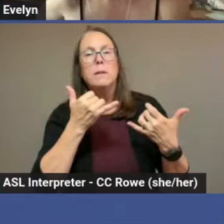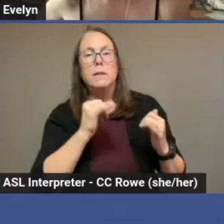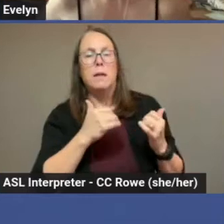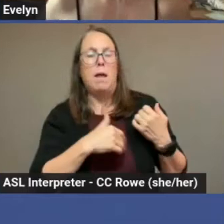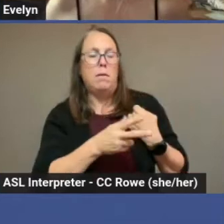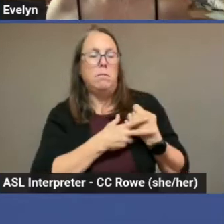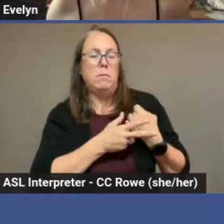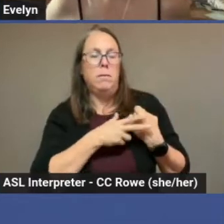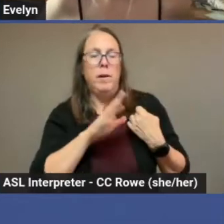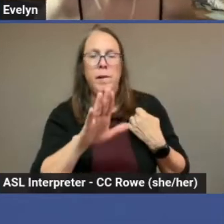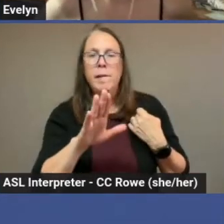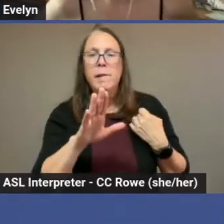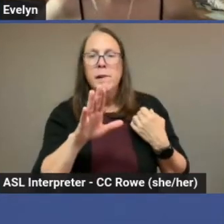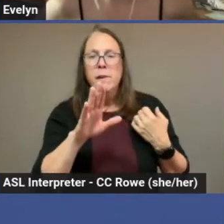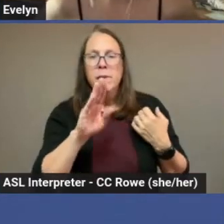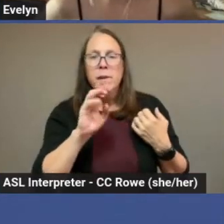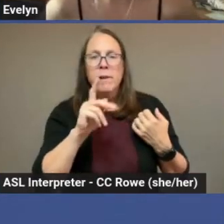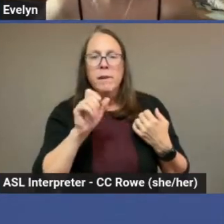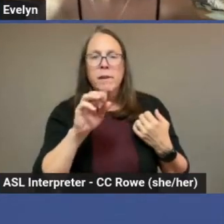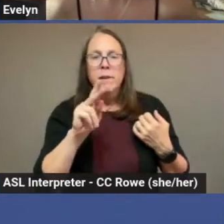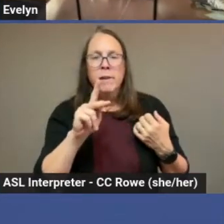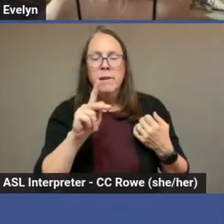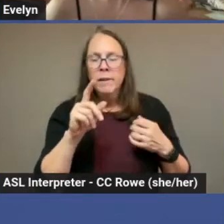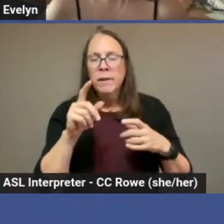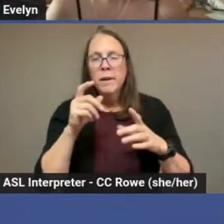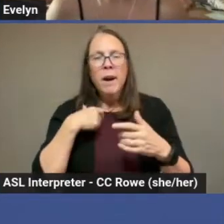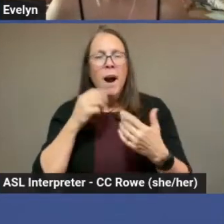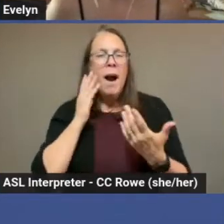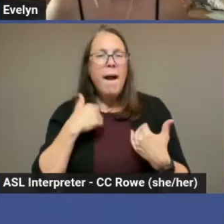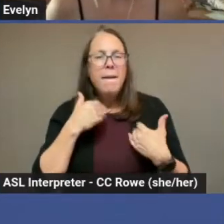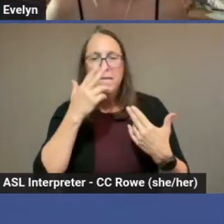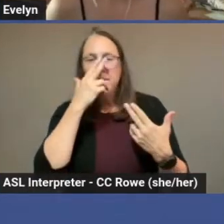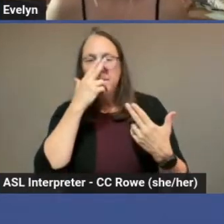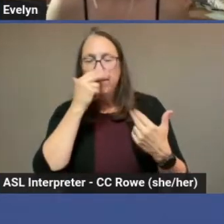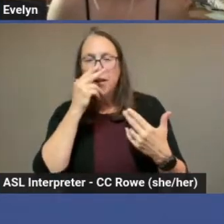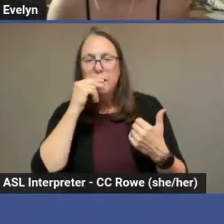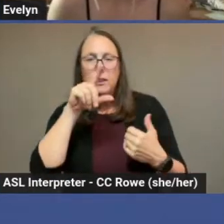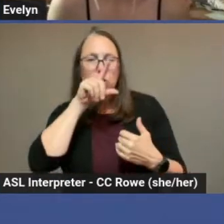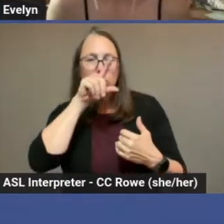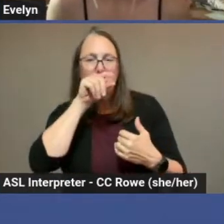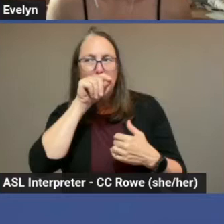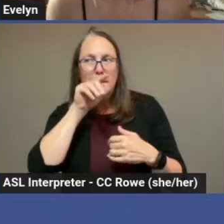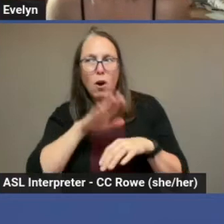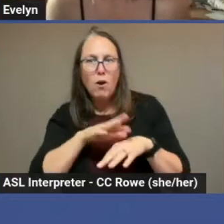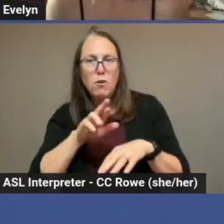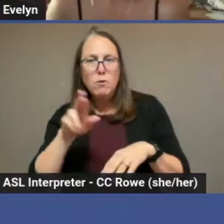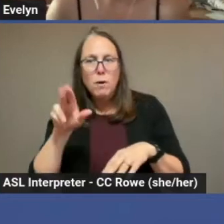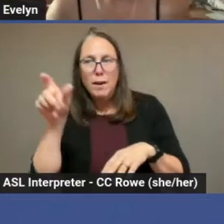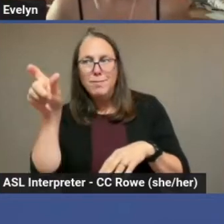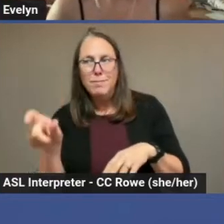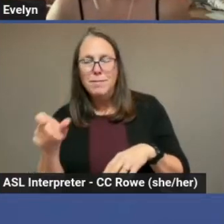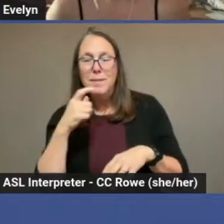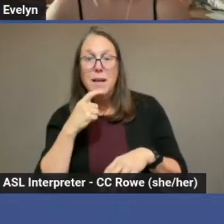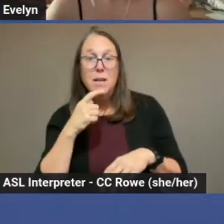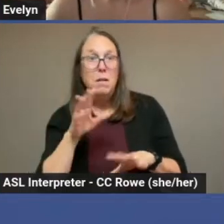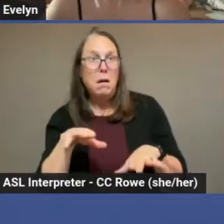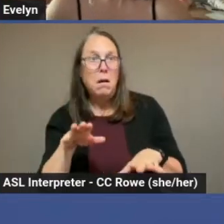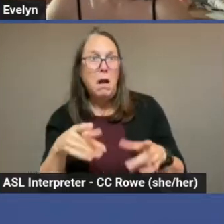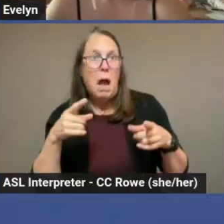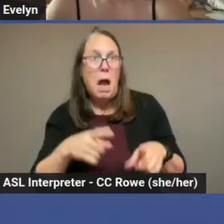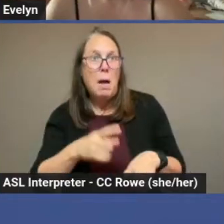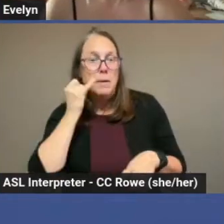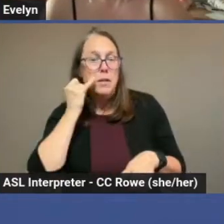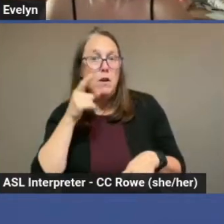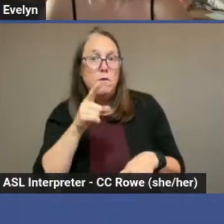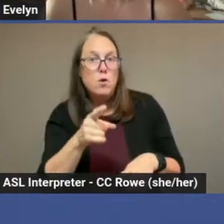funny tweet over here about when you close your browser accidentally with all of your unsaved tabs